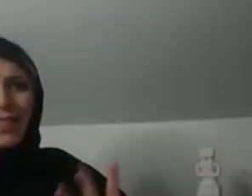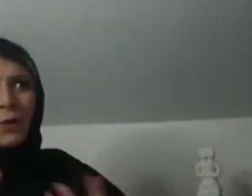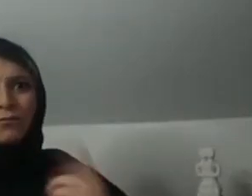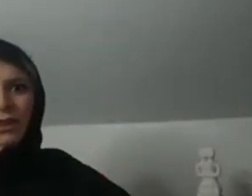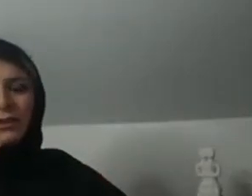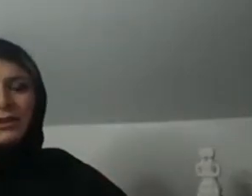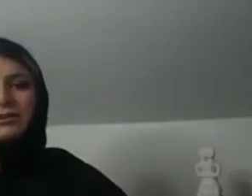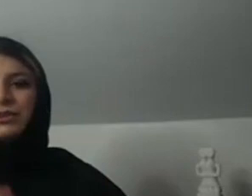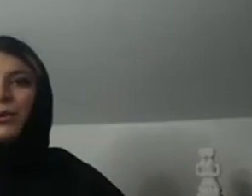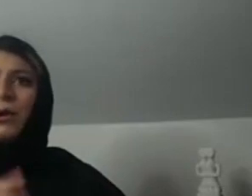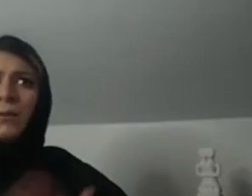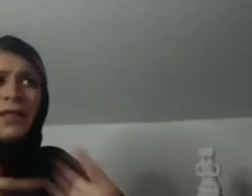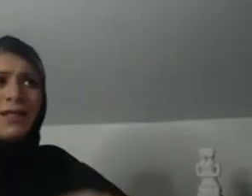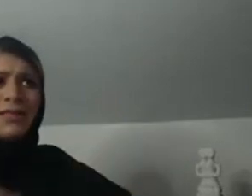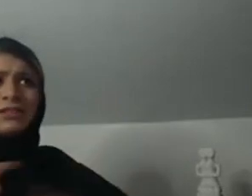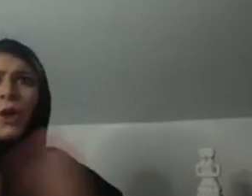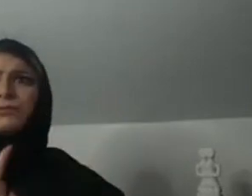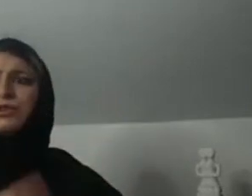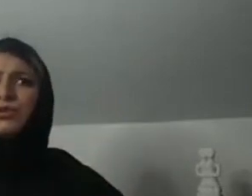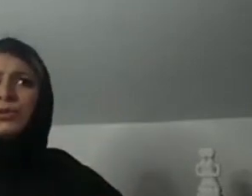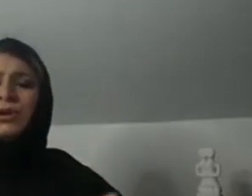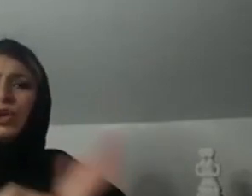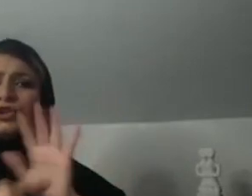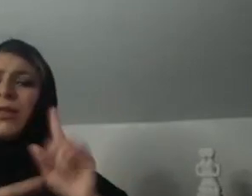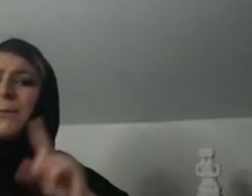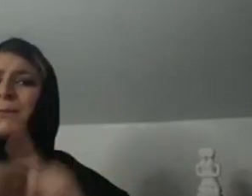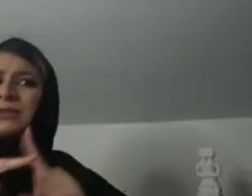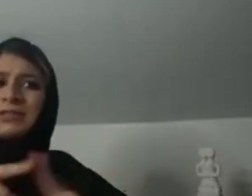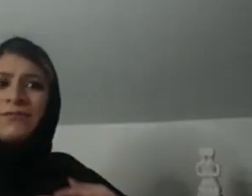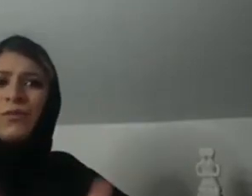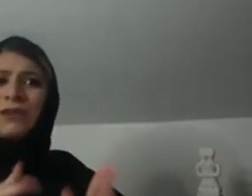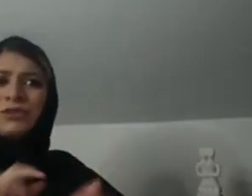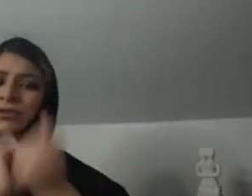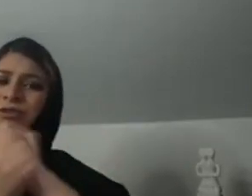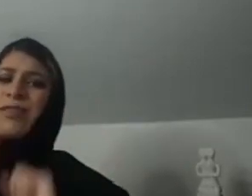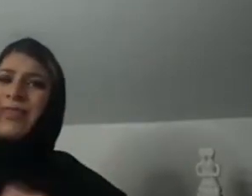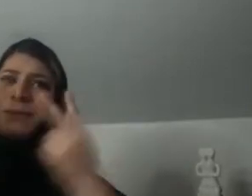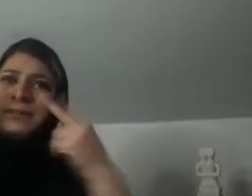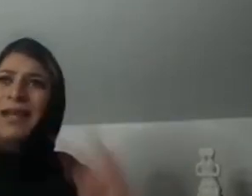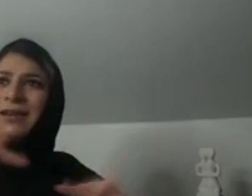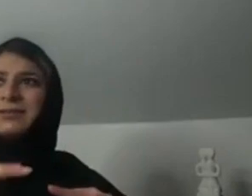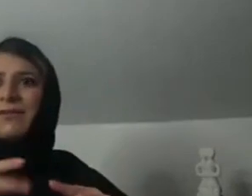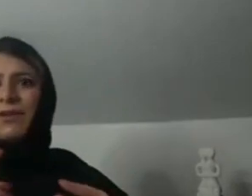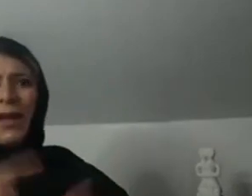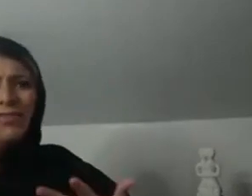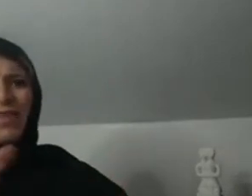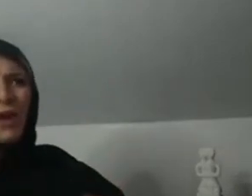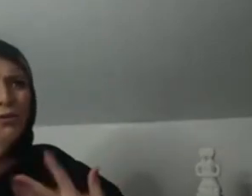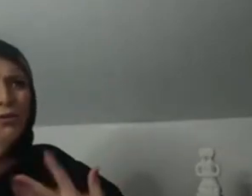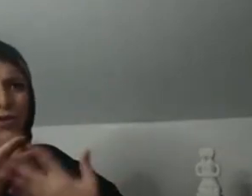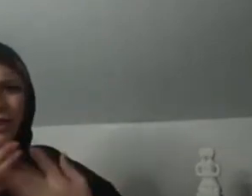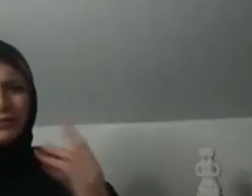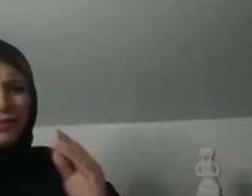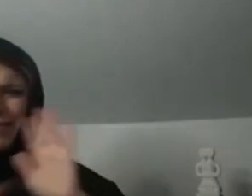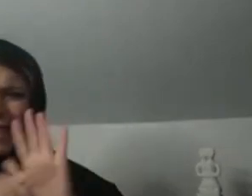Let's use them. Because more people are using them during this pandemic. Let's show the positive. Let's show how